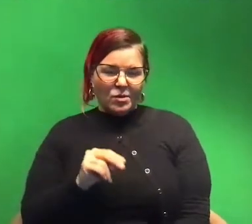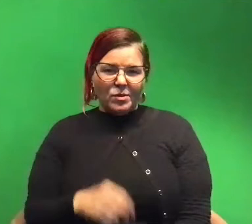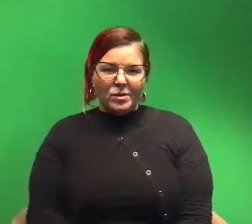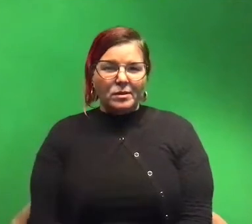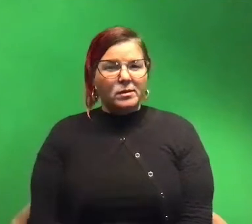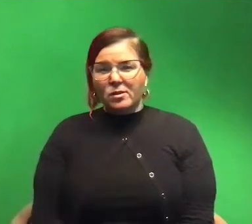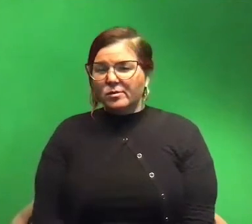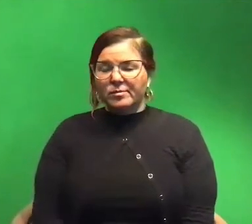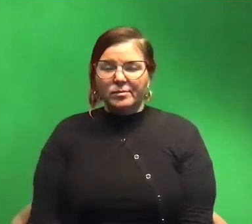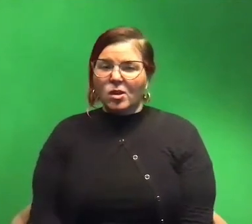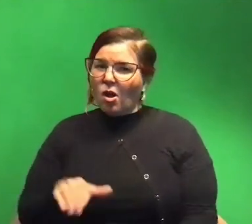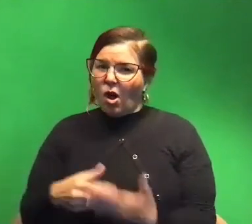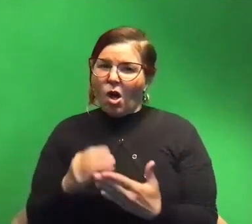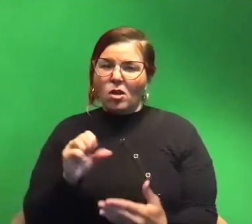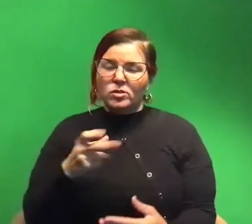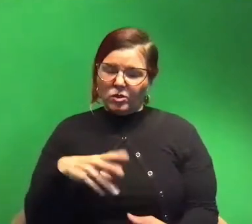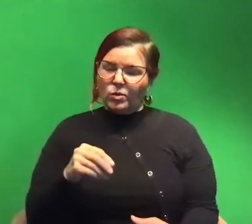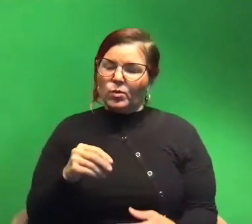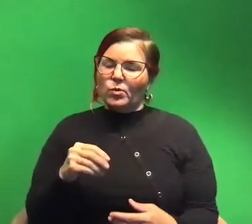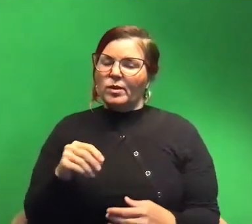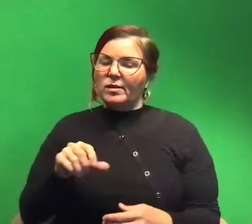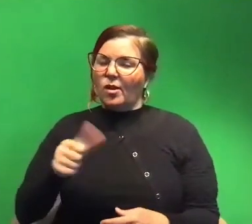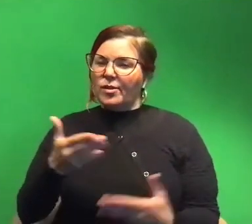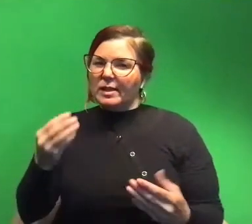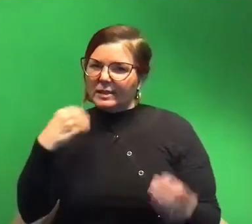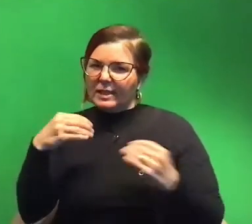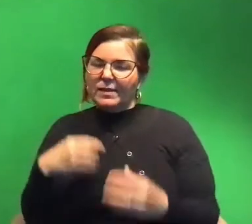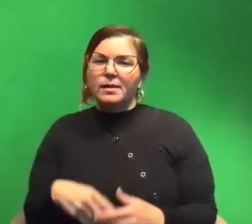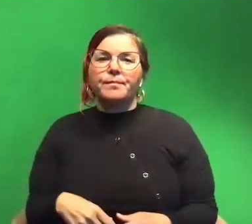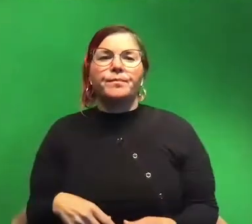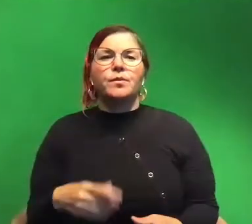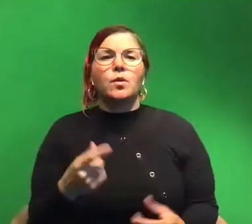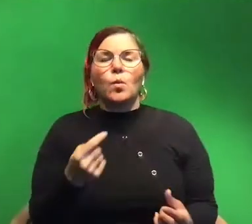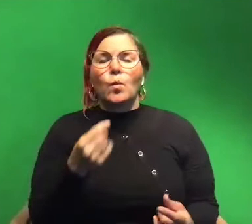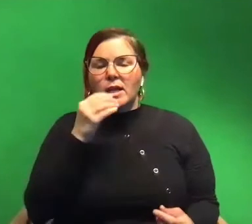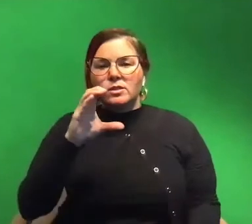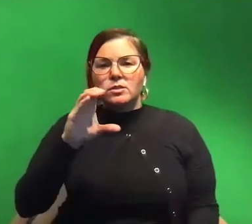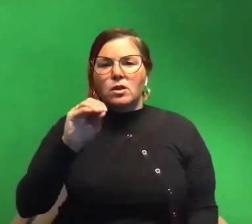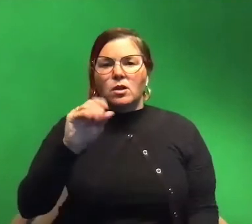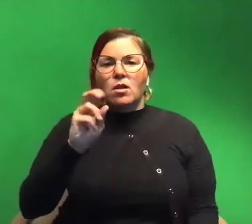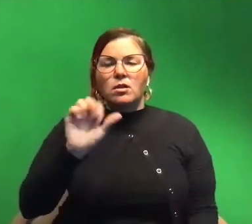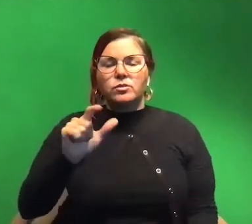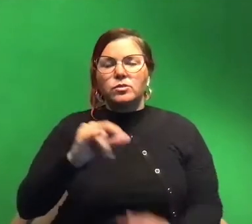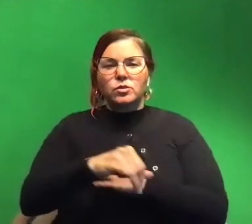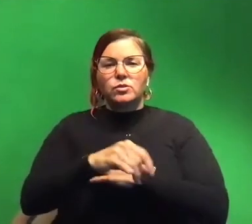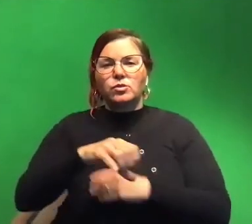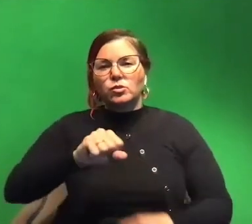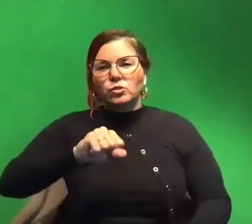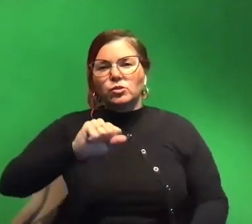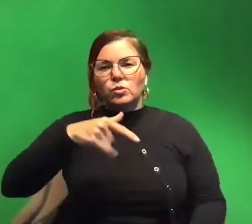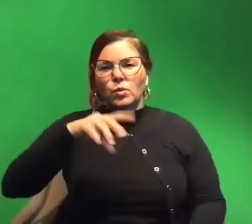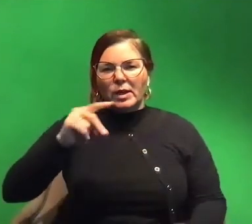no i think all squid have predators what what eats a colossal squid i don't i mean